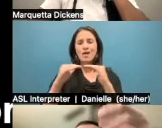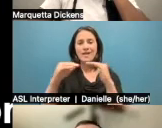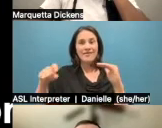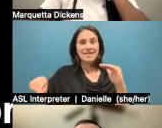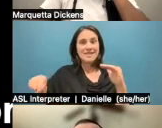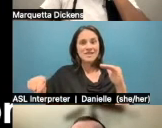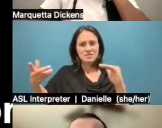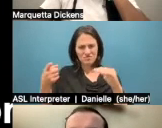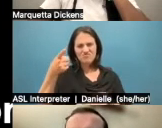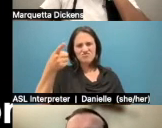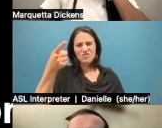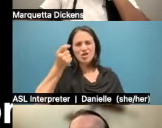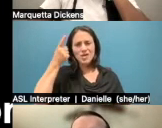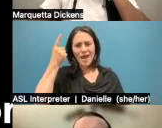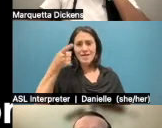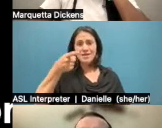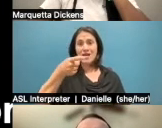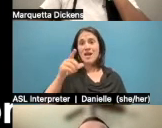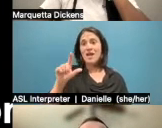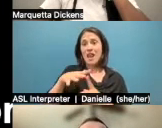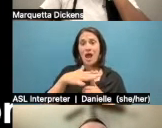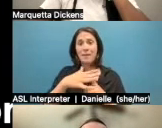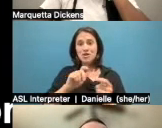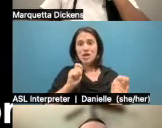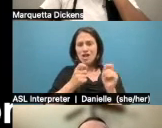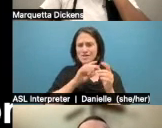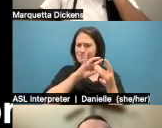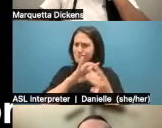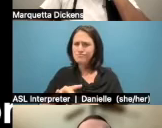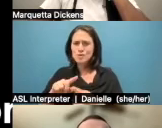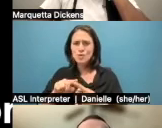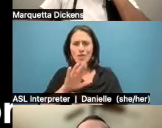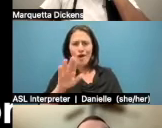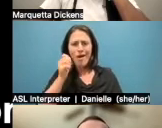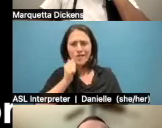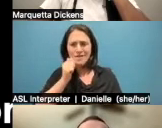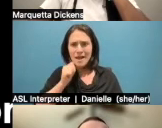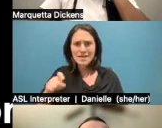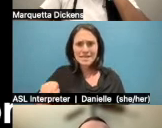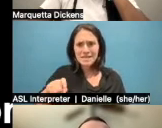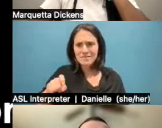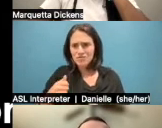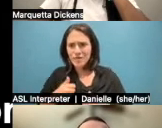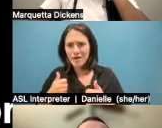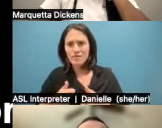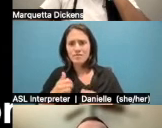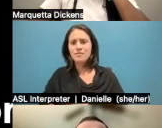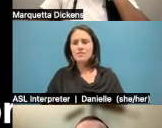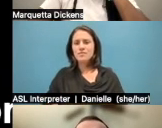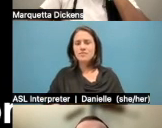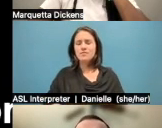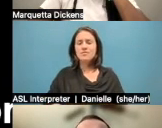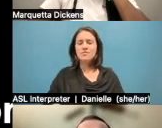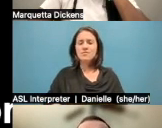is integrated to all the issues that they already are facing. How, you know, these colonial mindsets and extractive mindsets and environmental